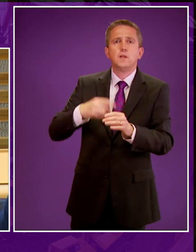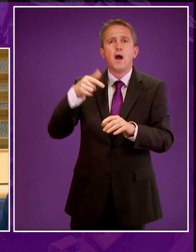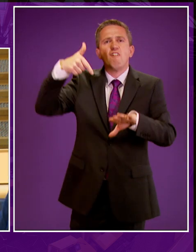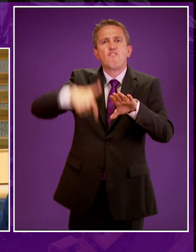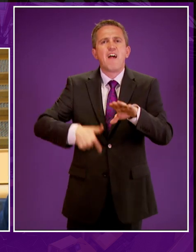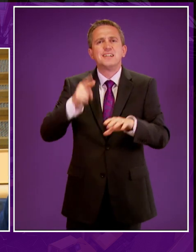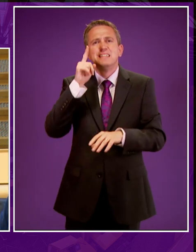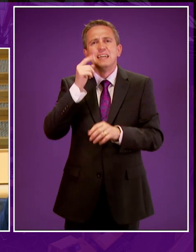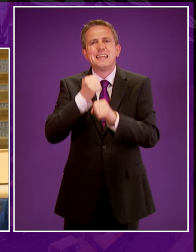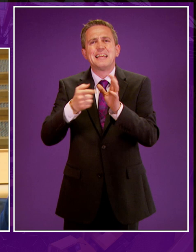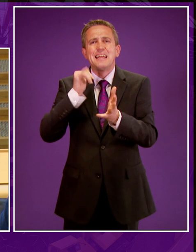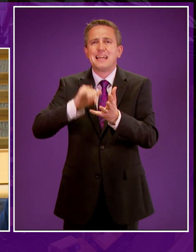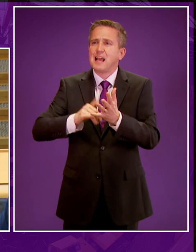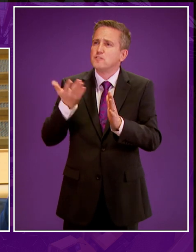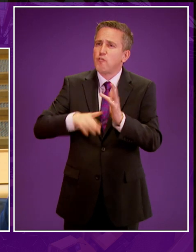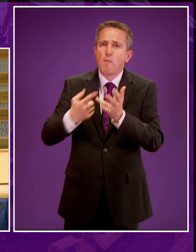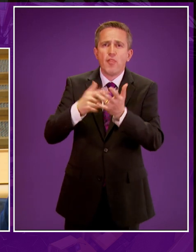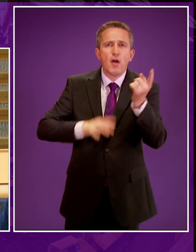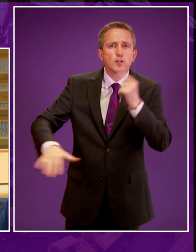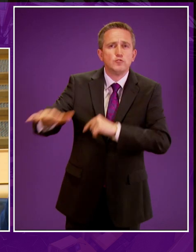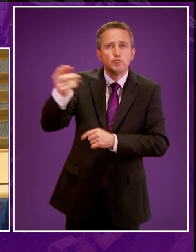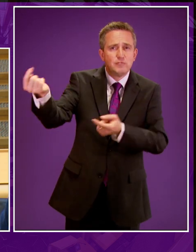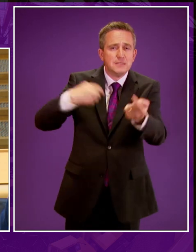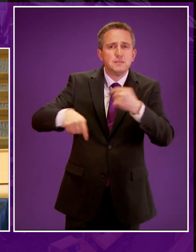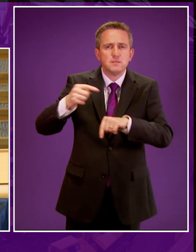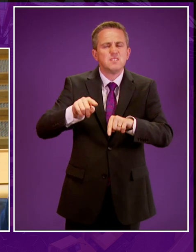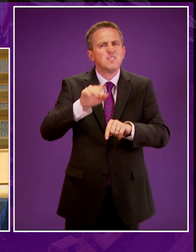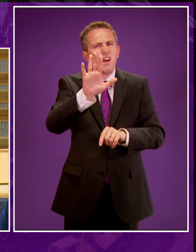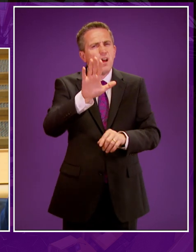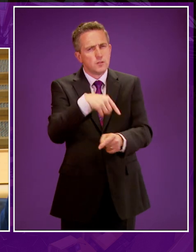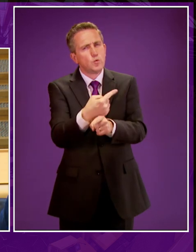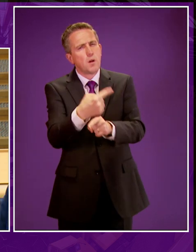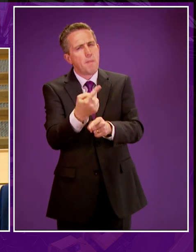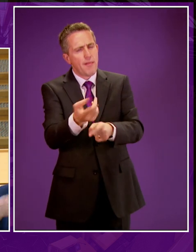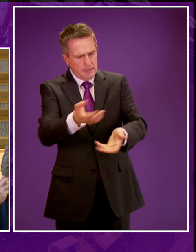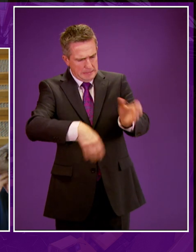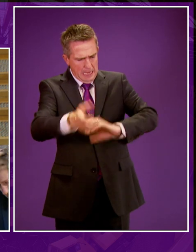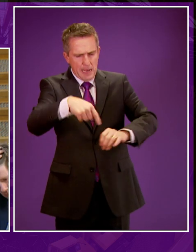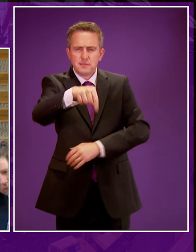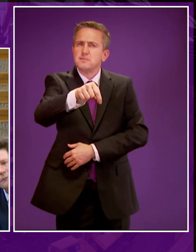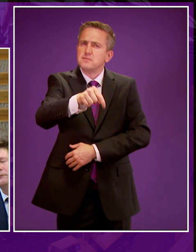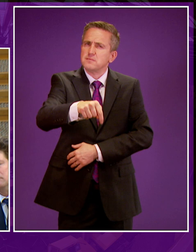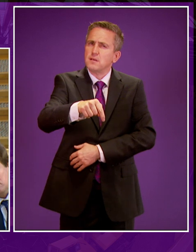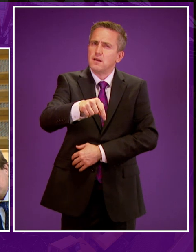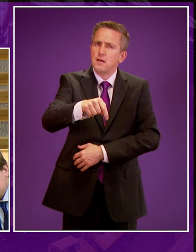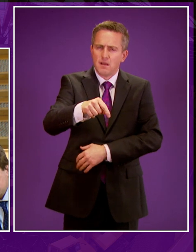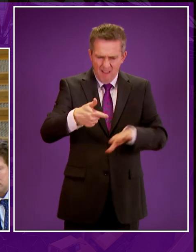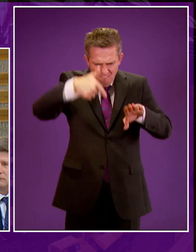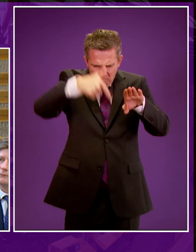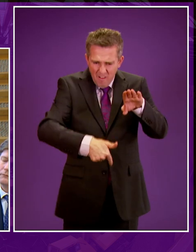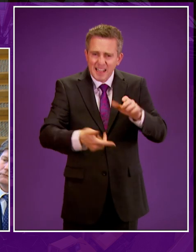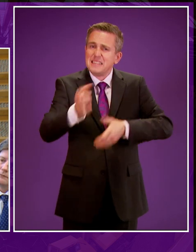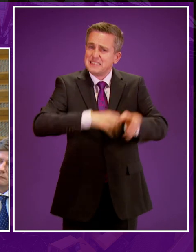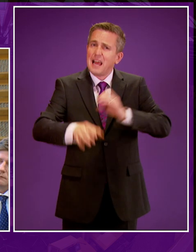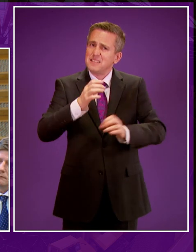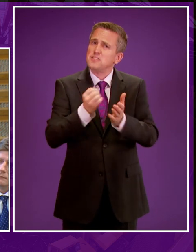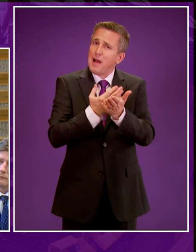in the world, wherever that may be? So let's start with the science deputy presiding officer. For we know exactly what the science on fracking tells us,